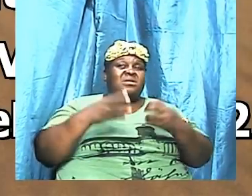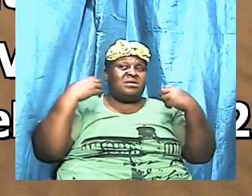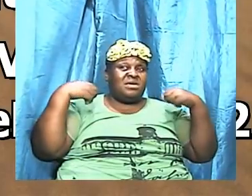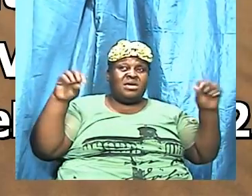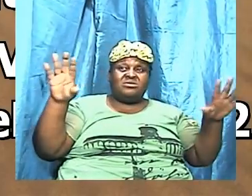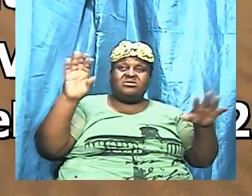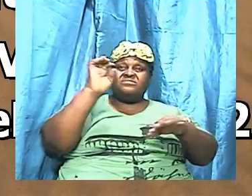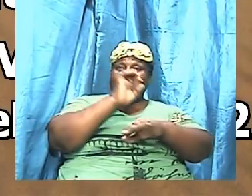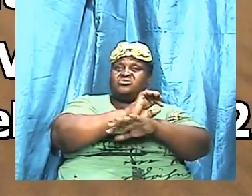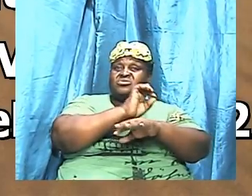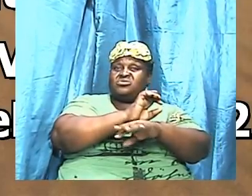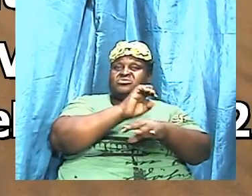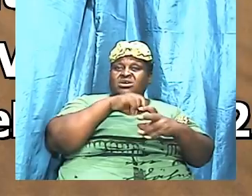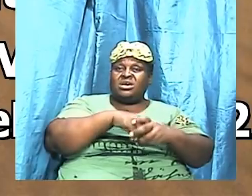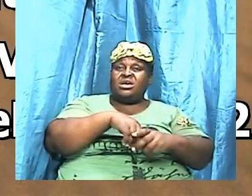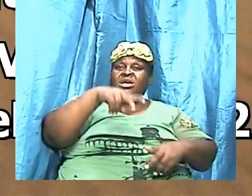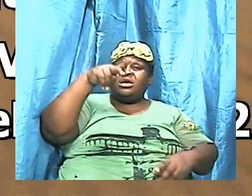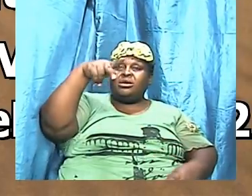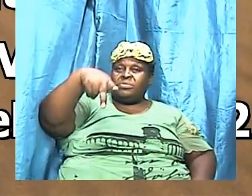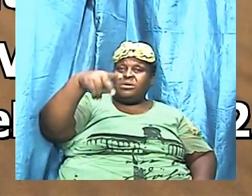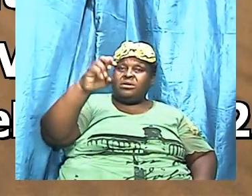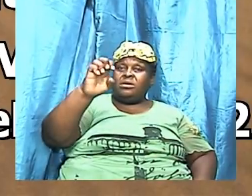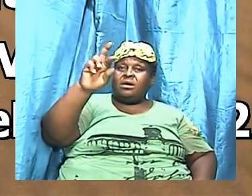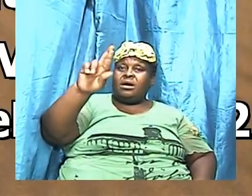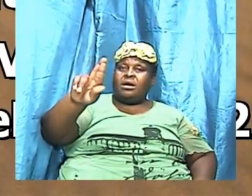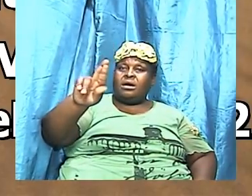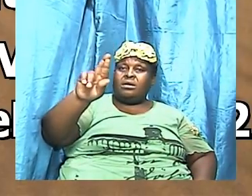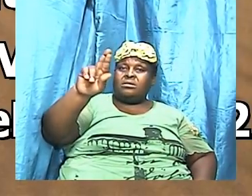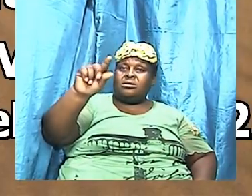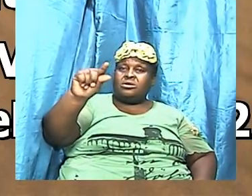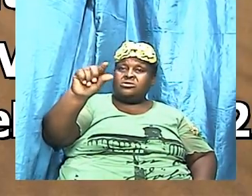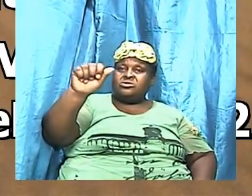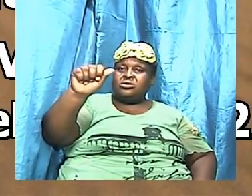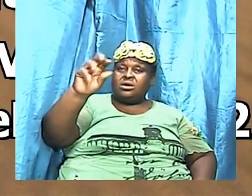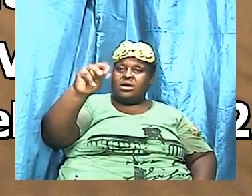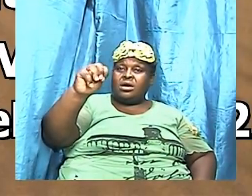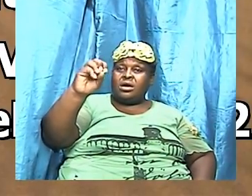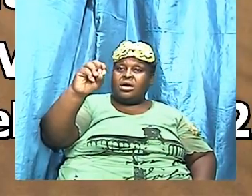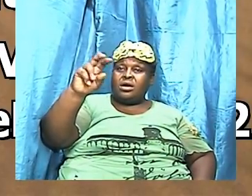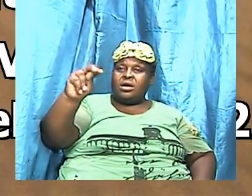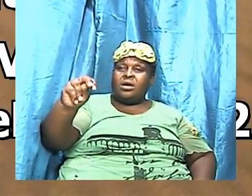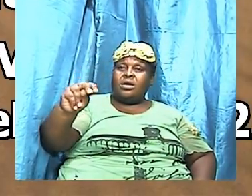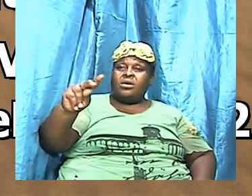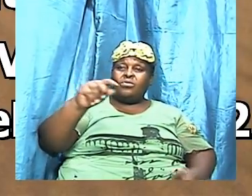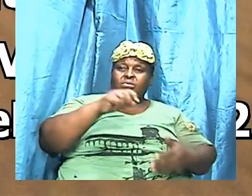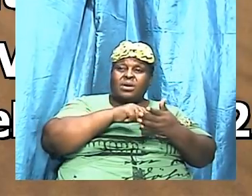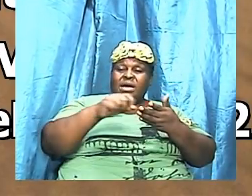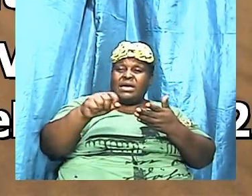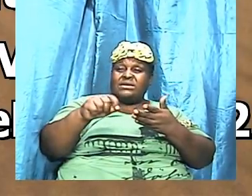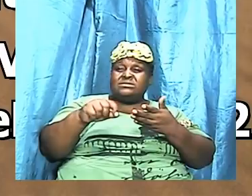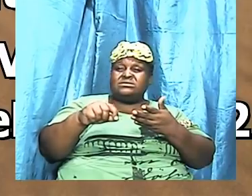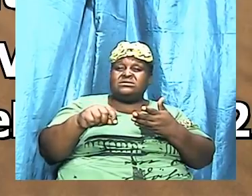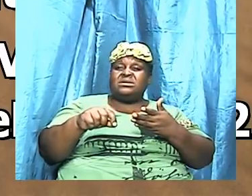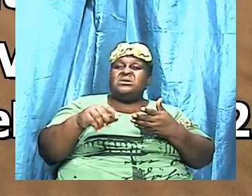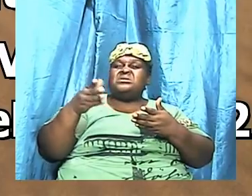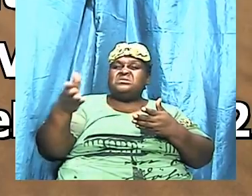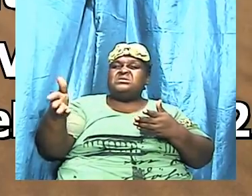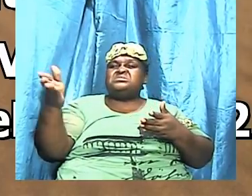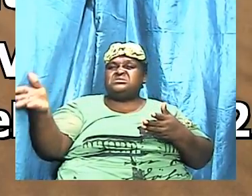of the church in Pergamos, and to the angel of the church in Pergamos writes,